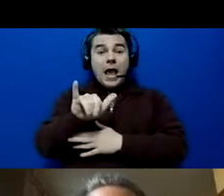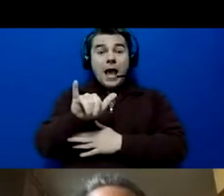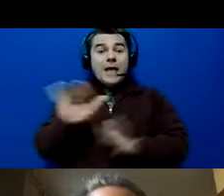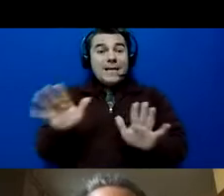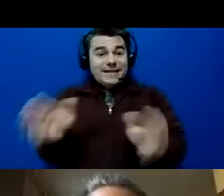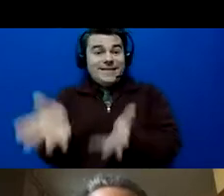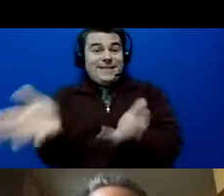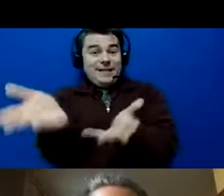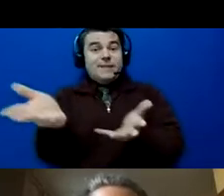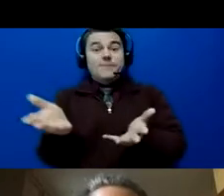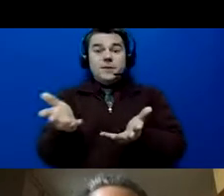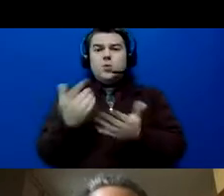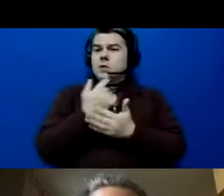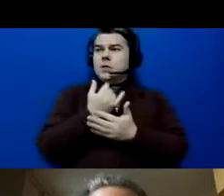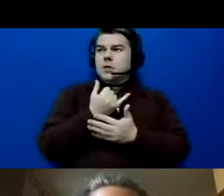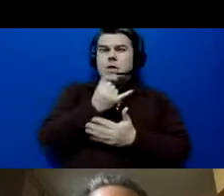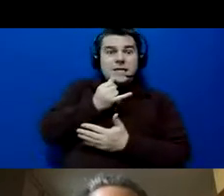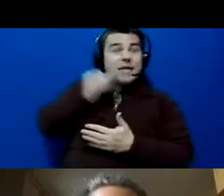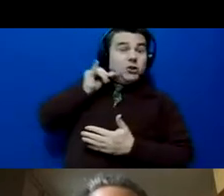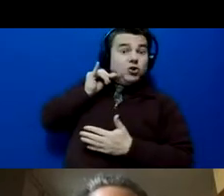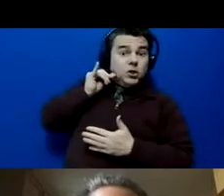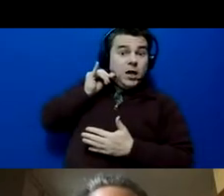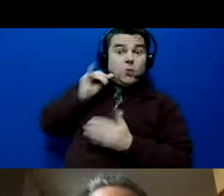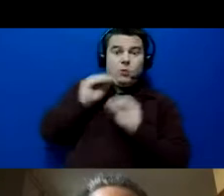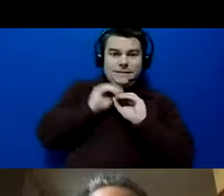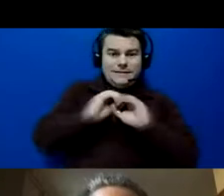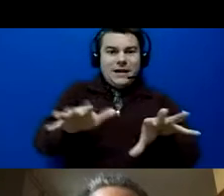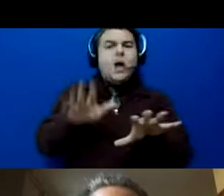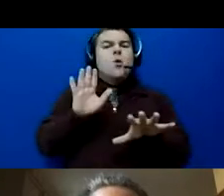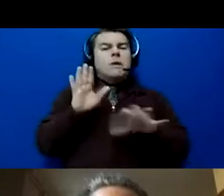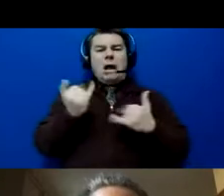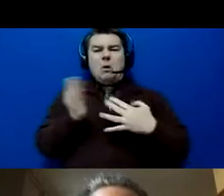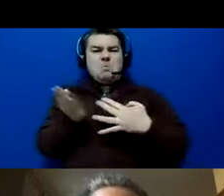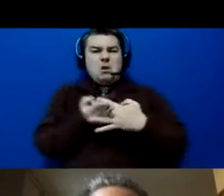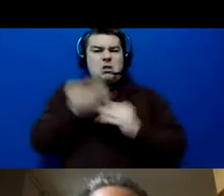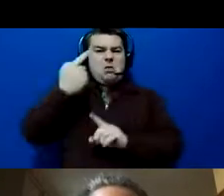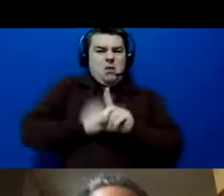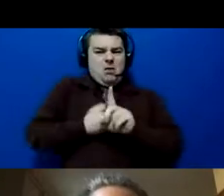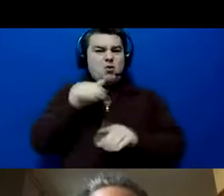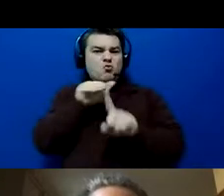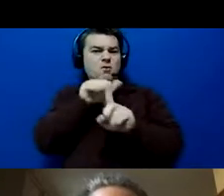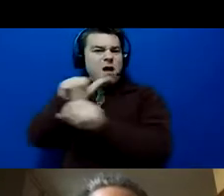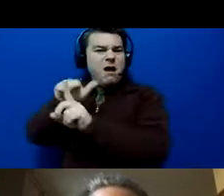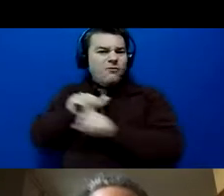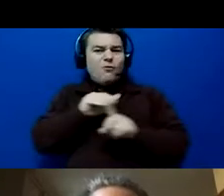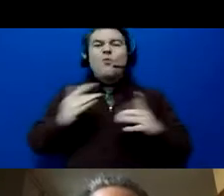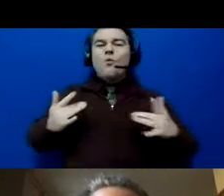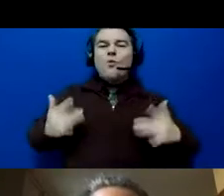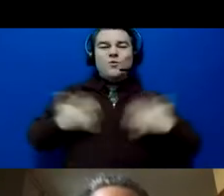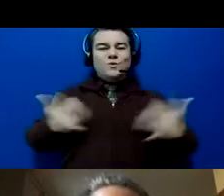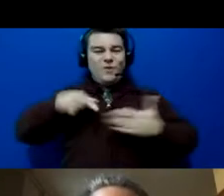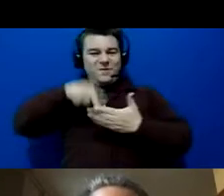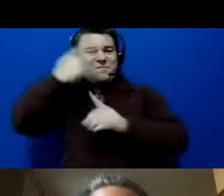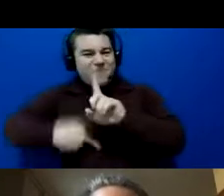yesterday and kind of give you a middle of the month reminder of what is going on this month.